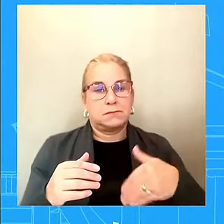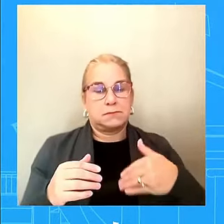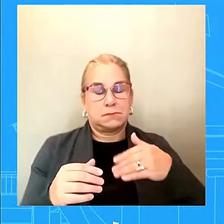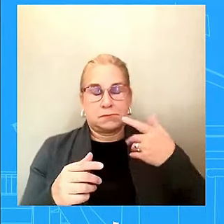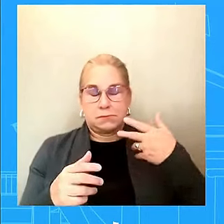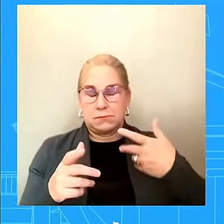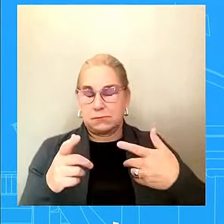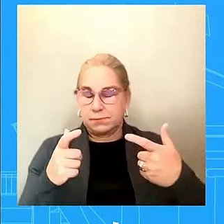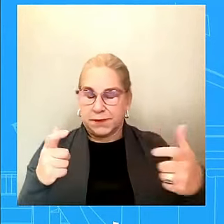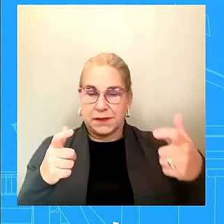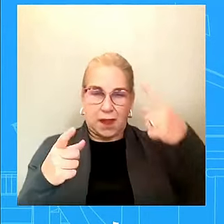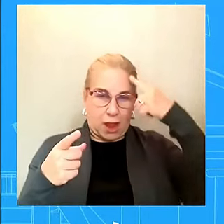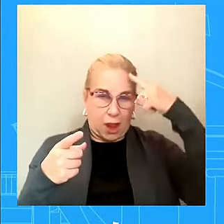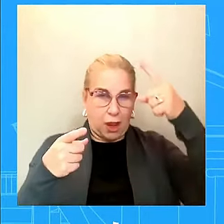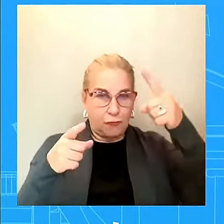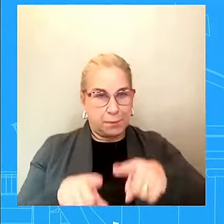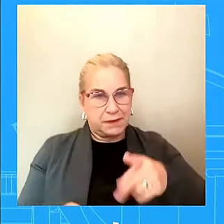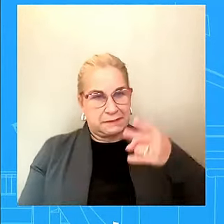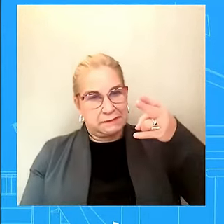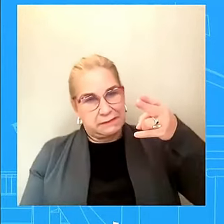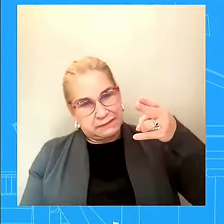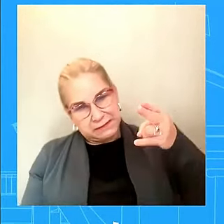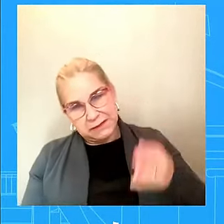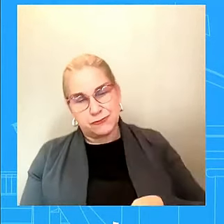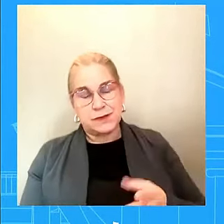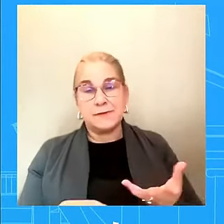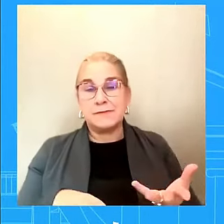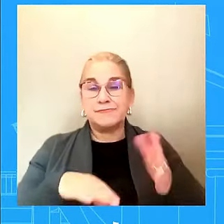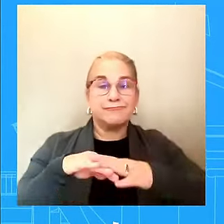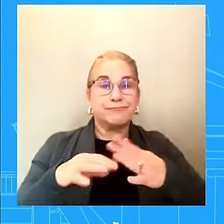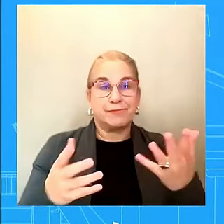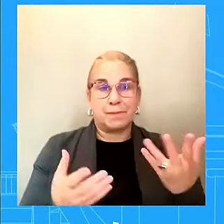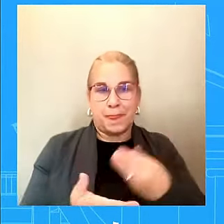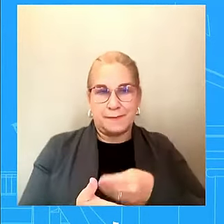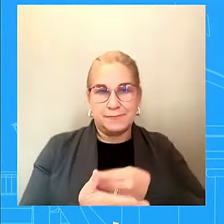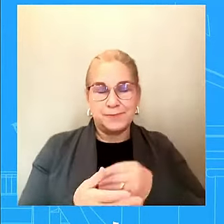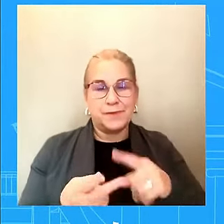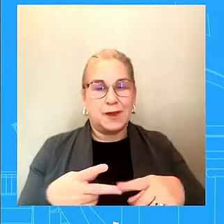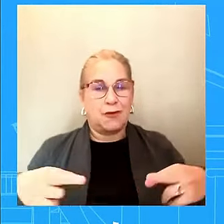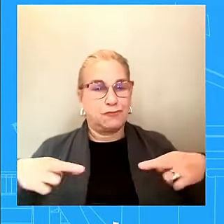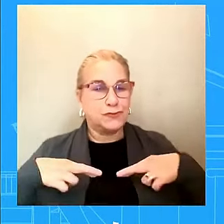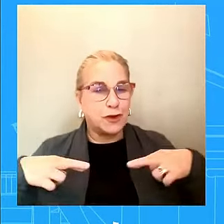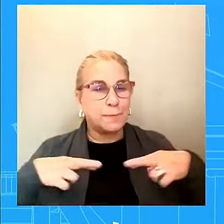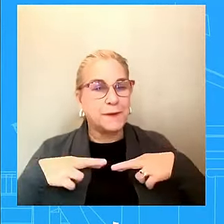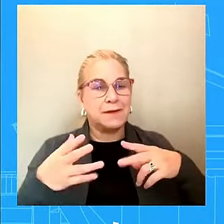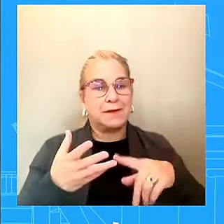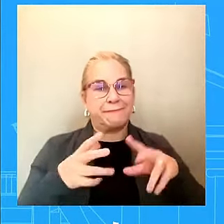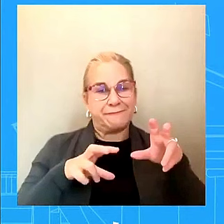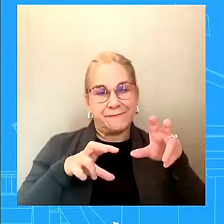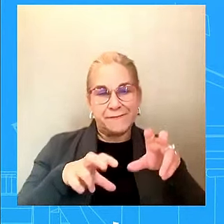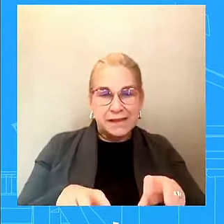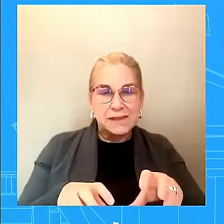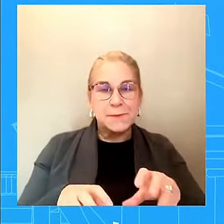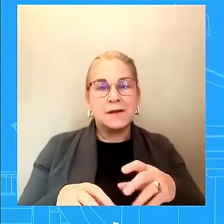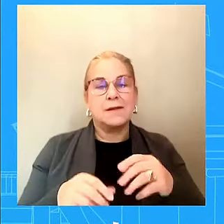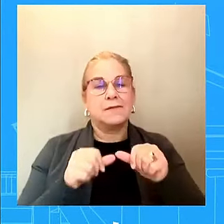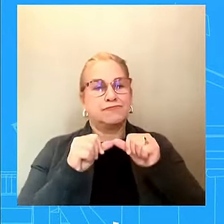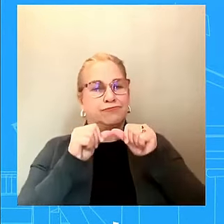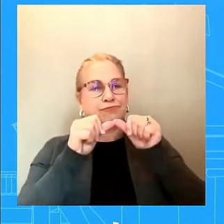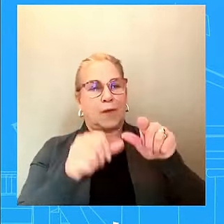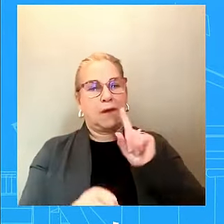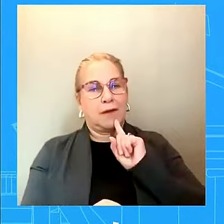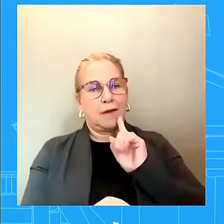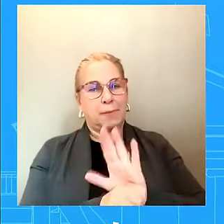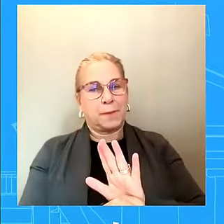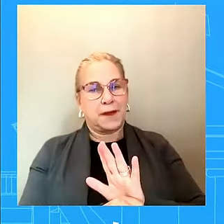security and investment in the future. Uh, and so that included a commitment to reopen and expand production in communities